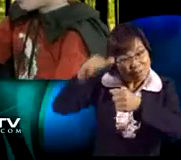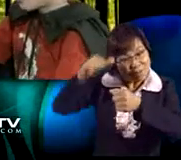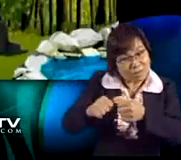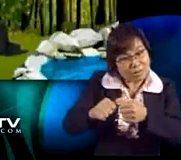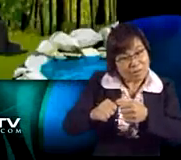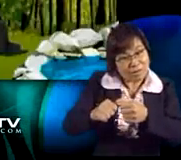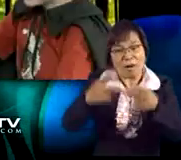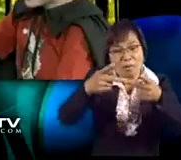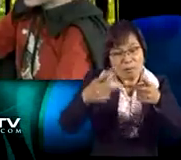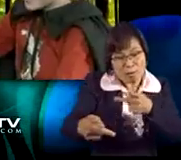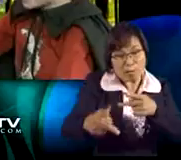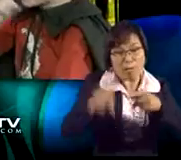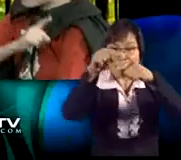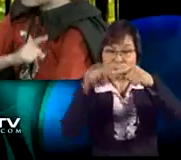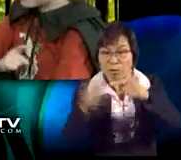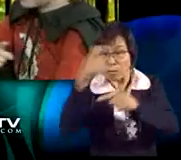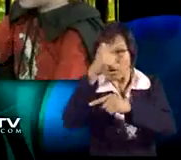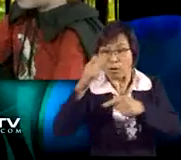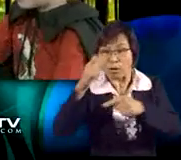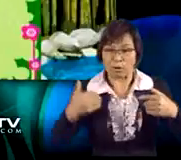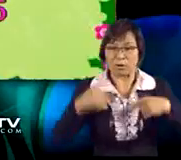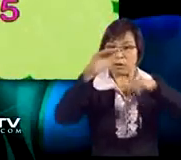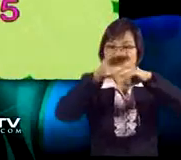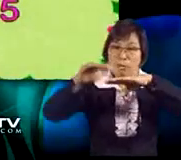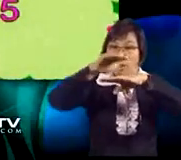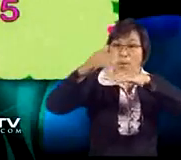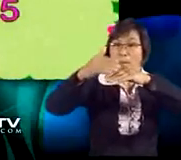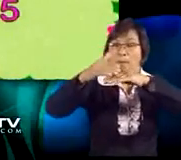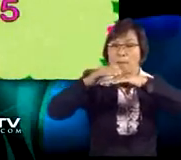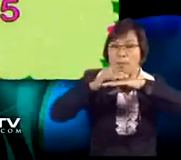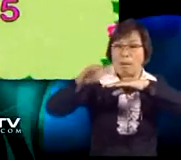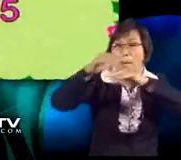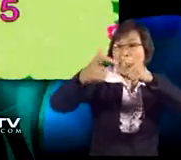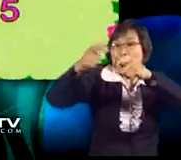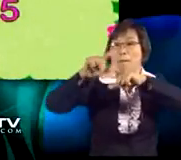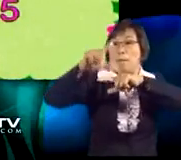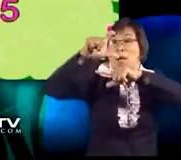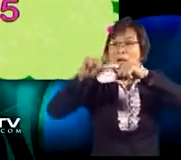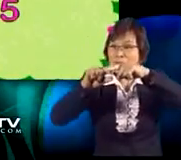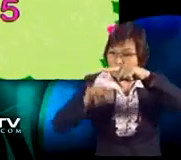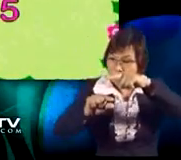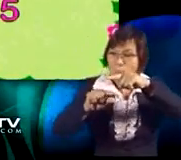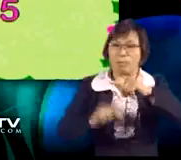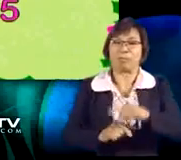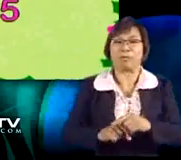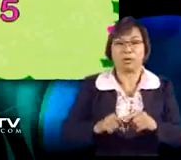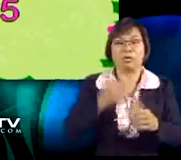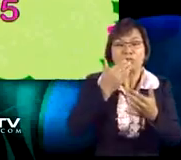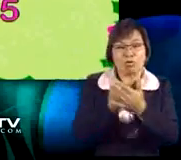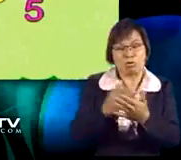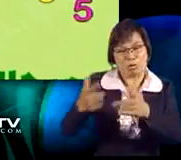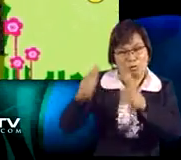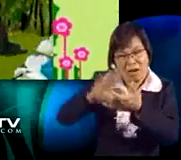Oh! Yes! I remember. It is an improper fraction because the numerator is bigger than the